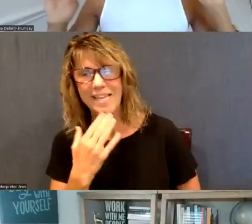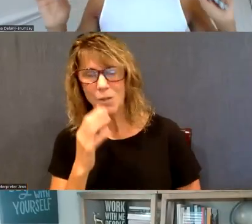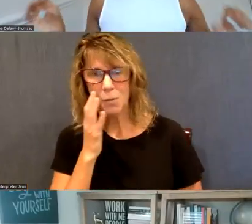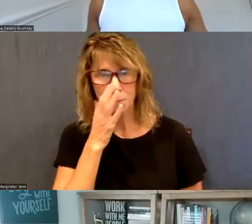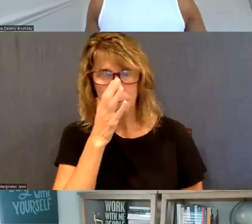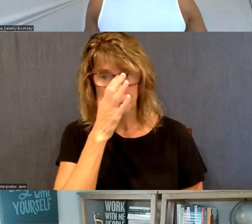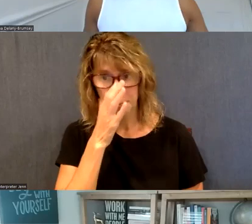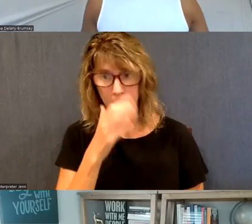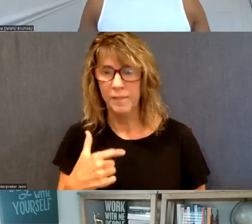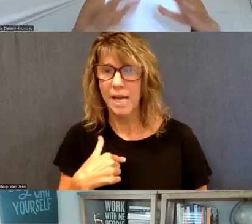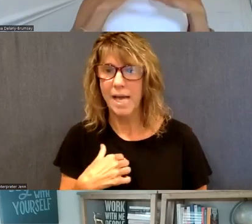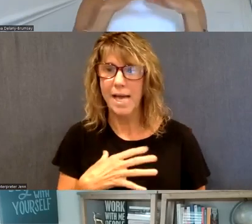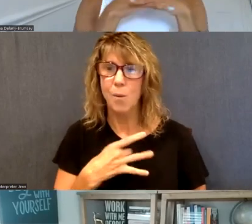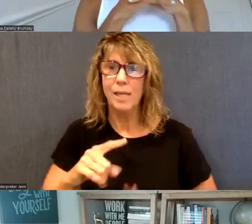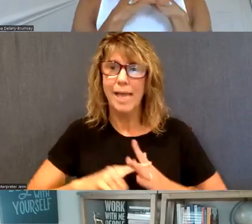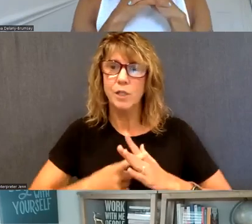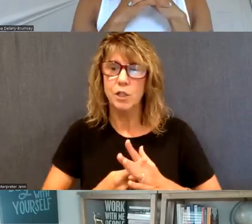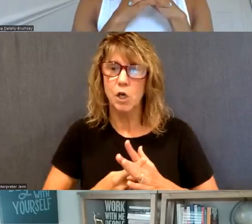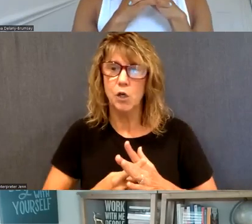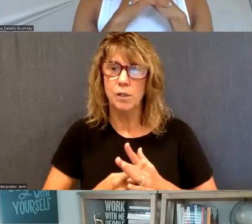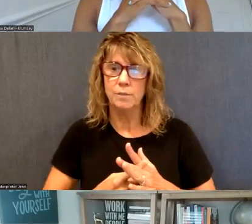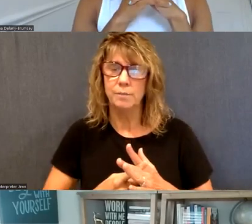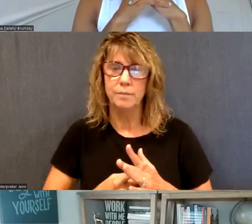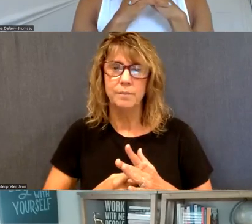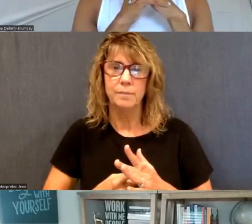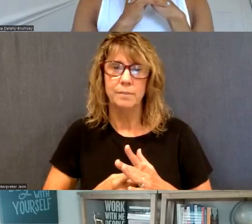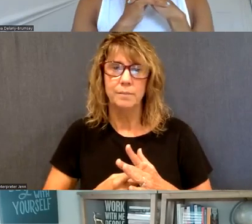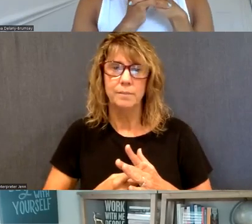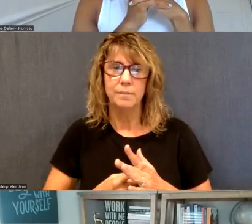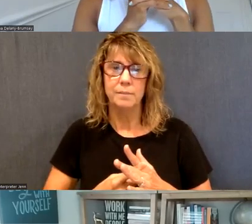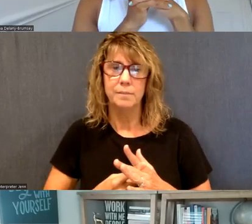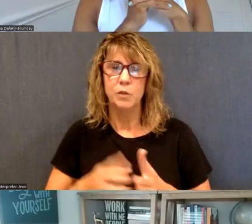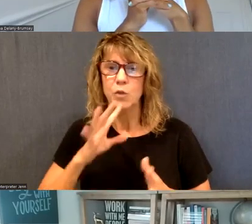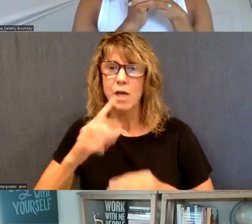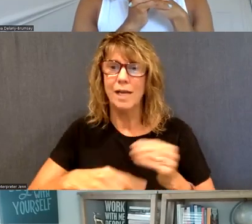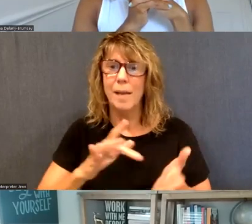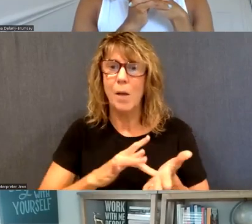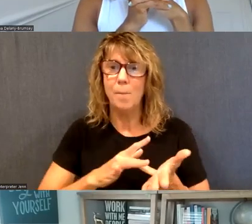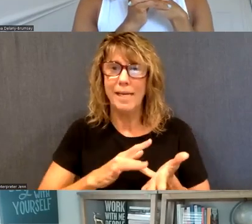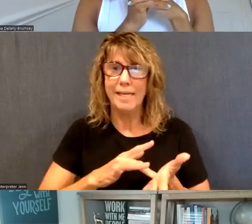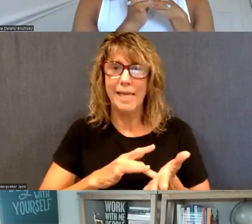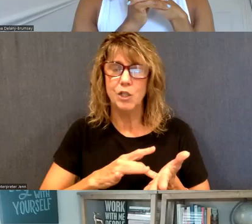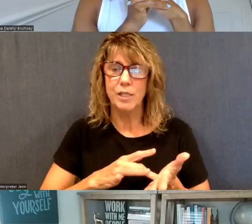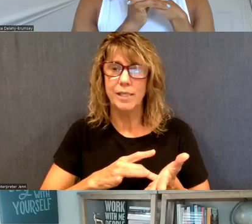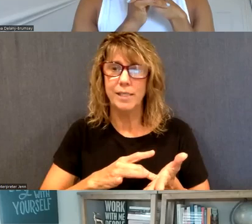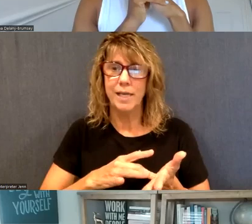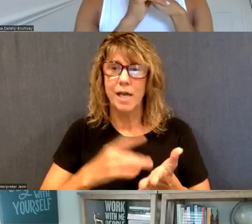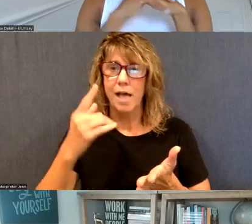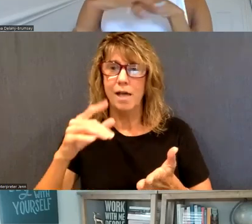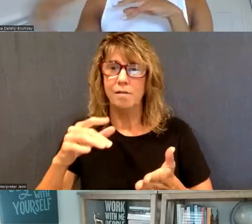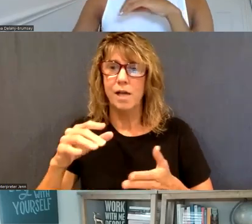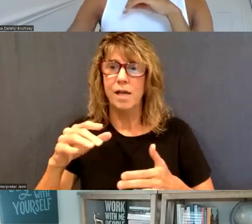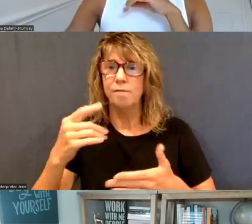So I would like to get started, um, to talk about, um, medication and assisted treatment. Um, as he talked about